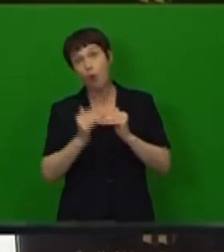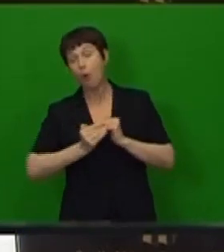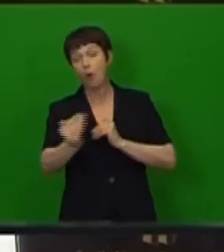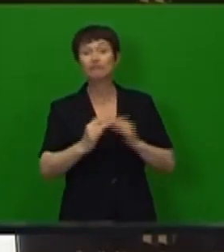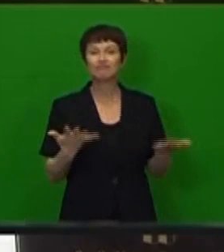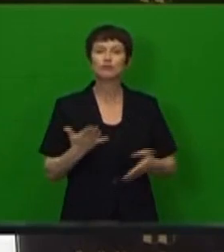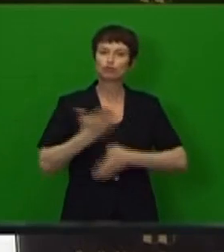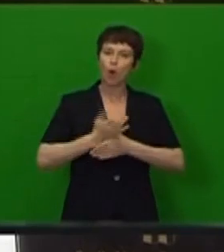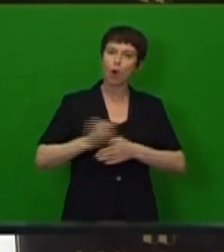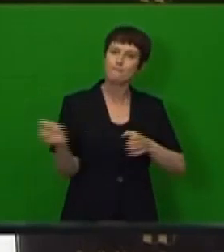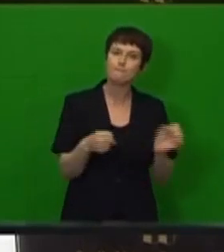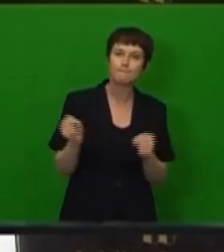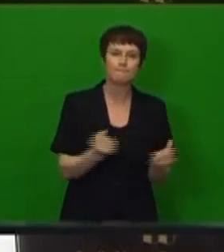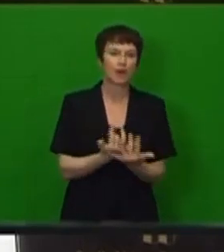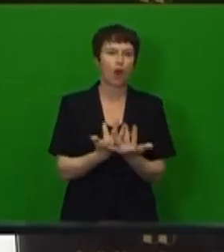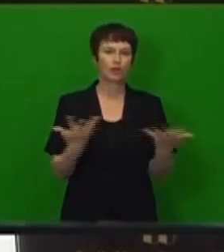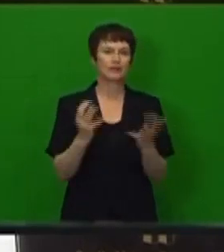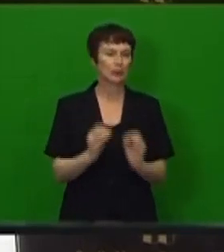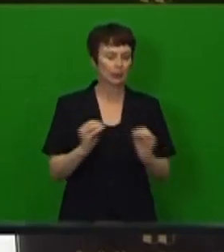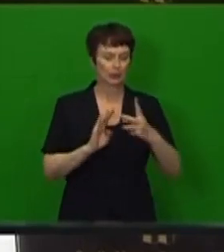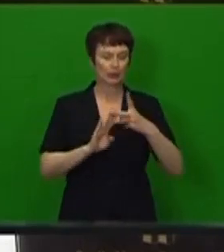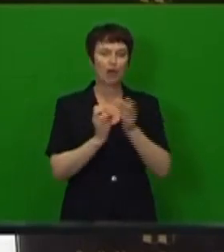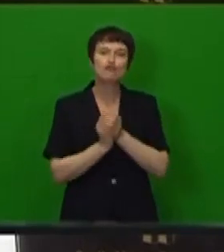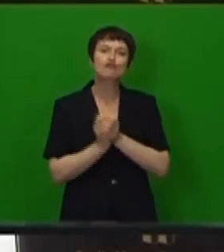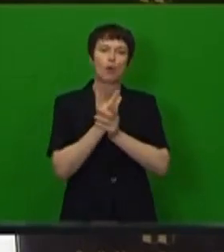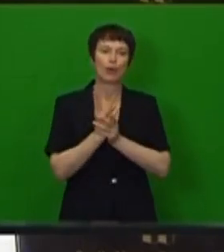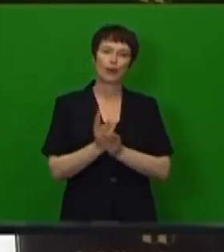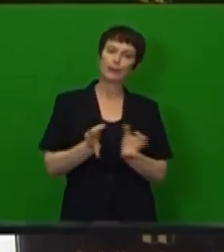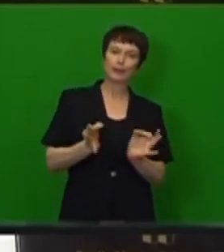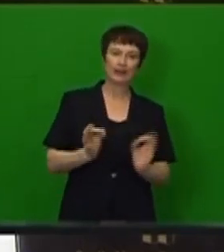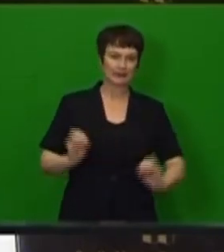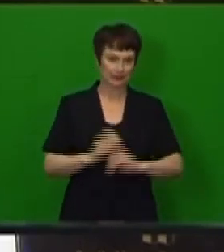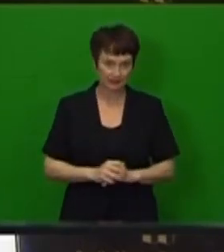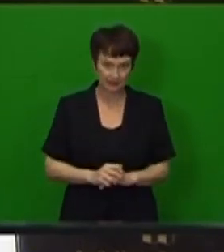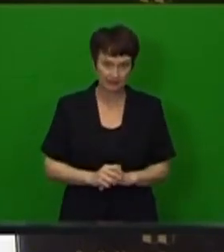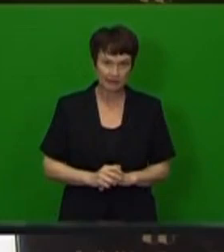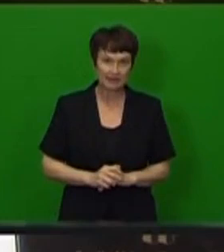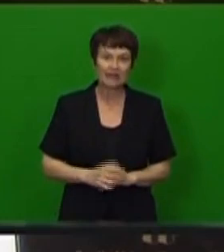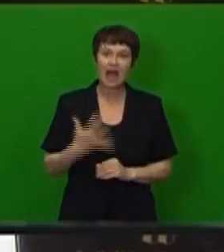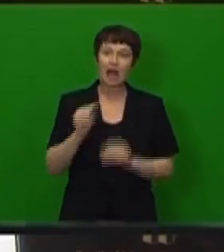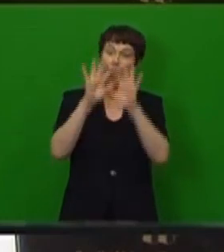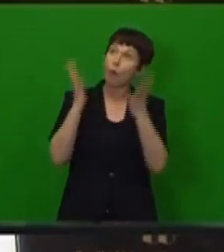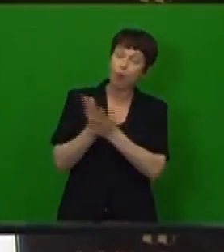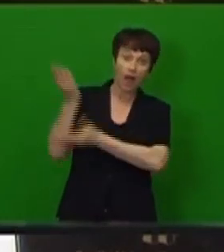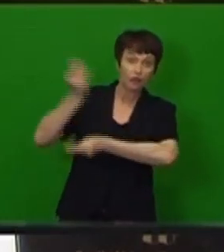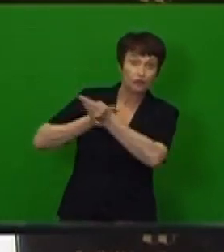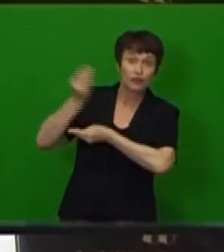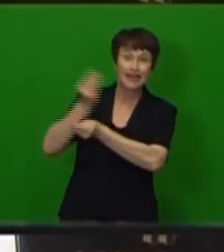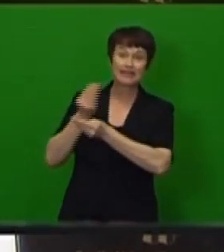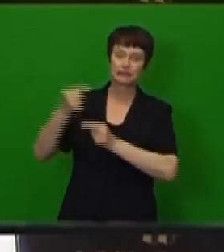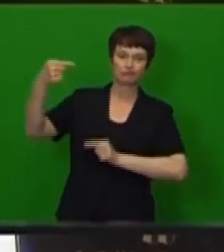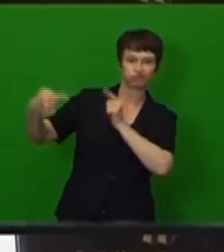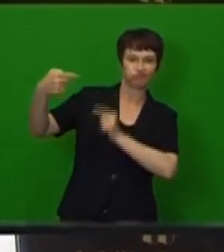Escalation in global trade tensions, further domestic supply constraints, and or sustained